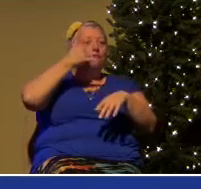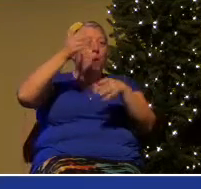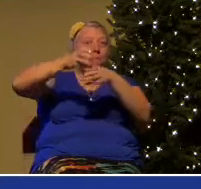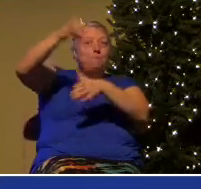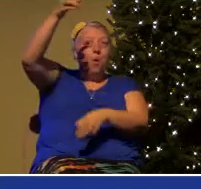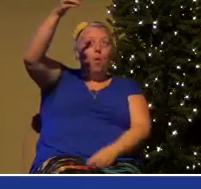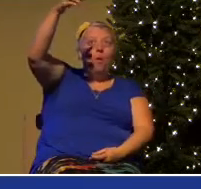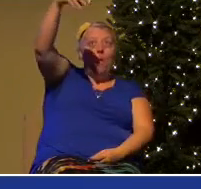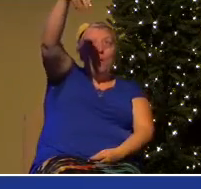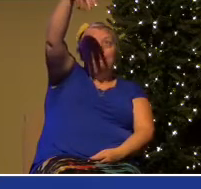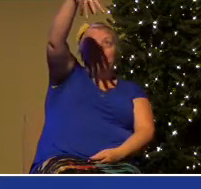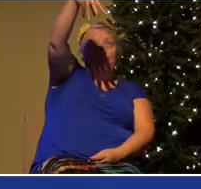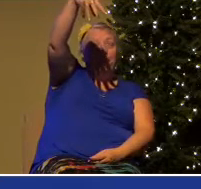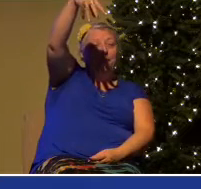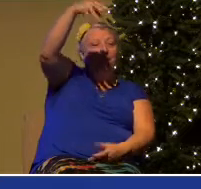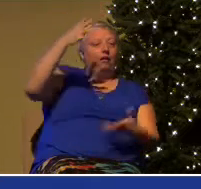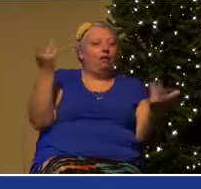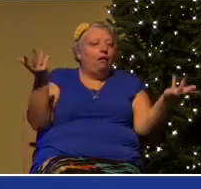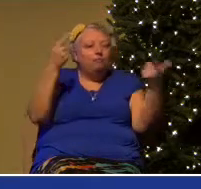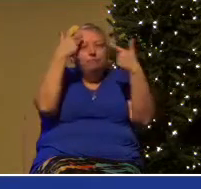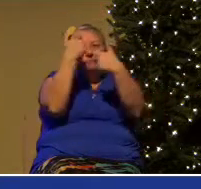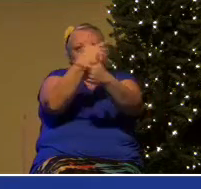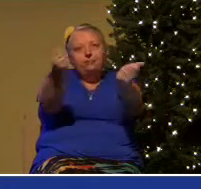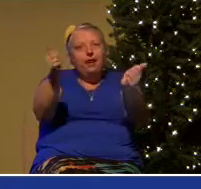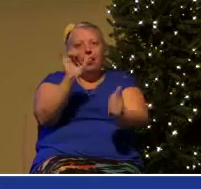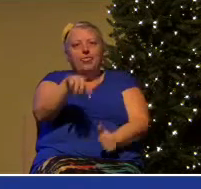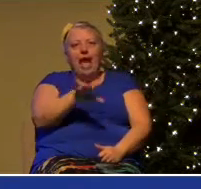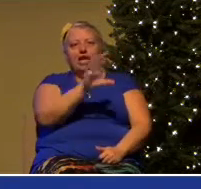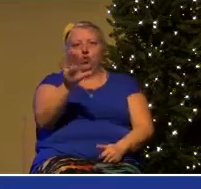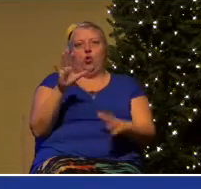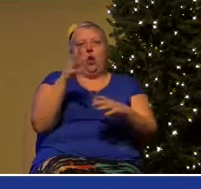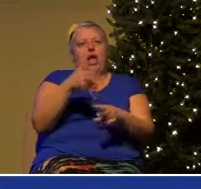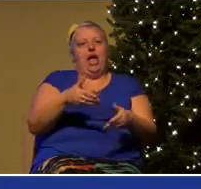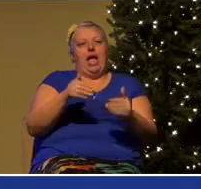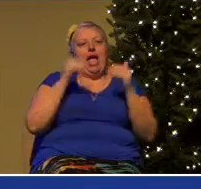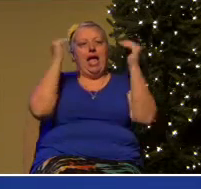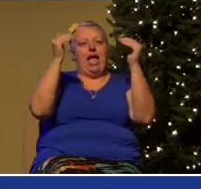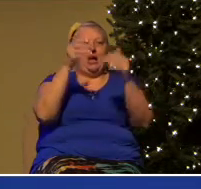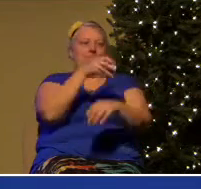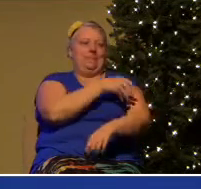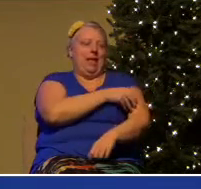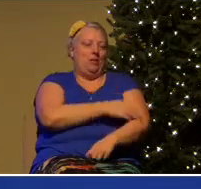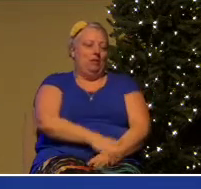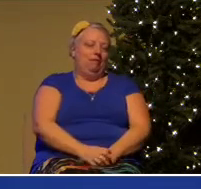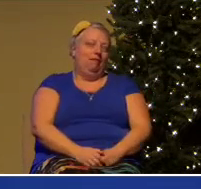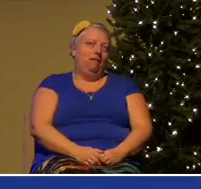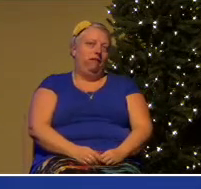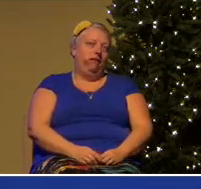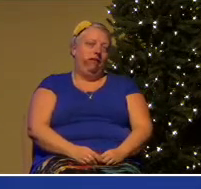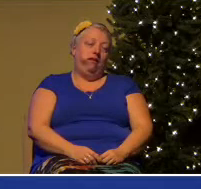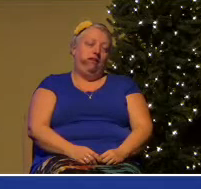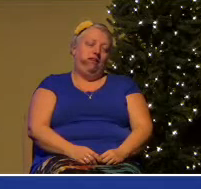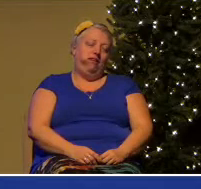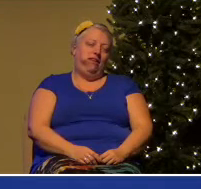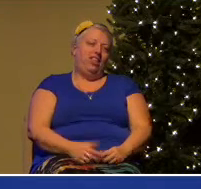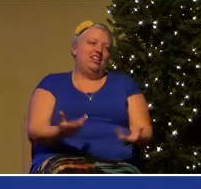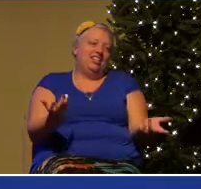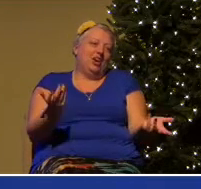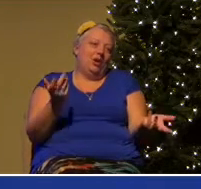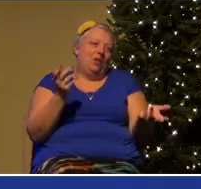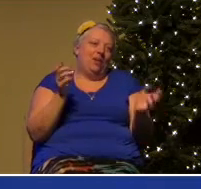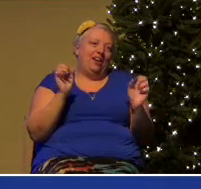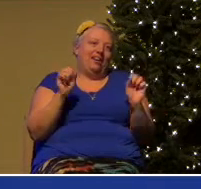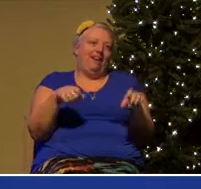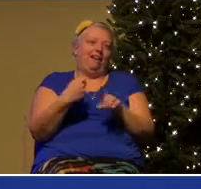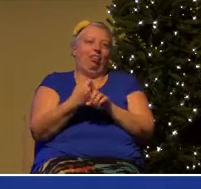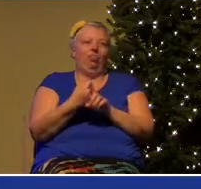could help you. So, you know, it gets off base real fast. But I